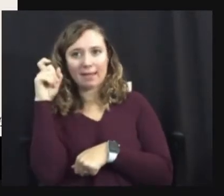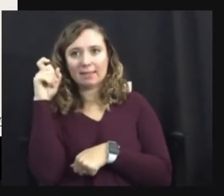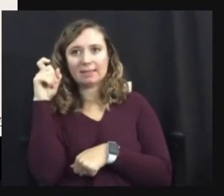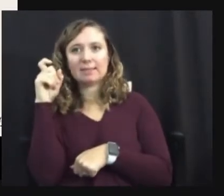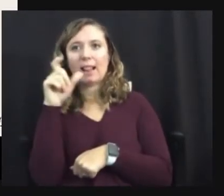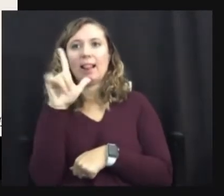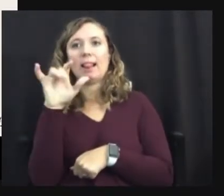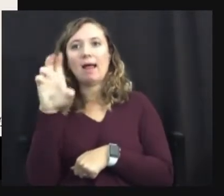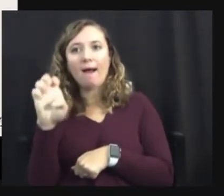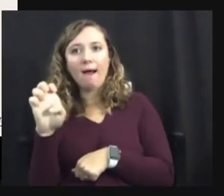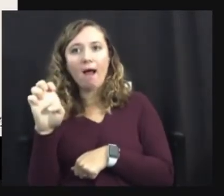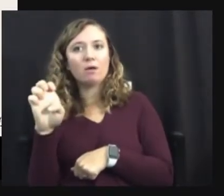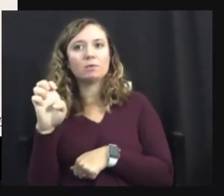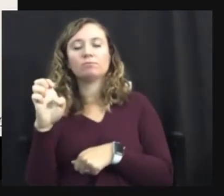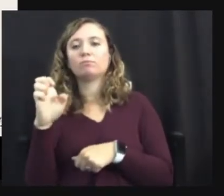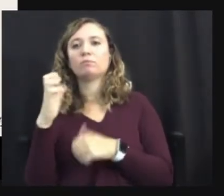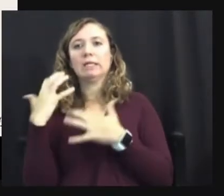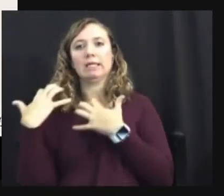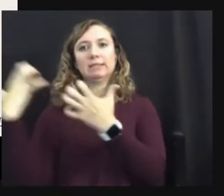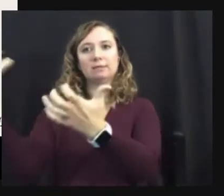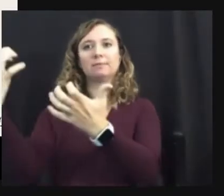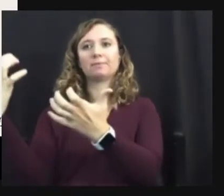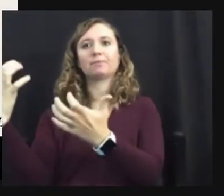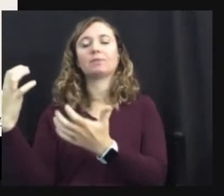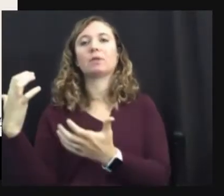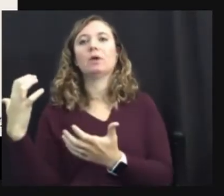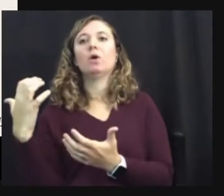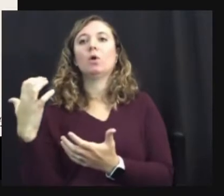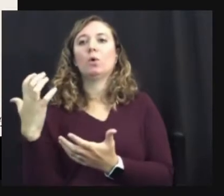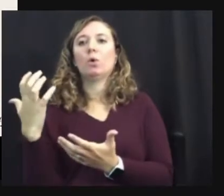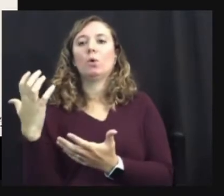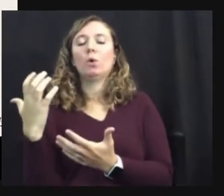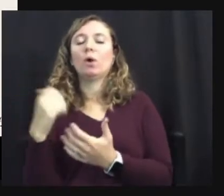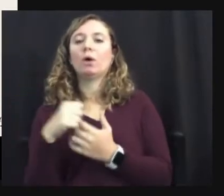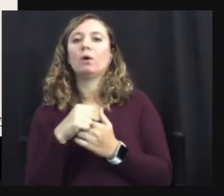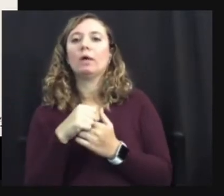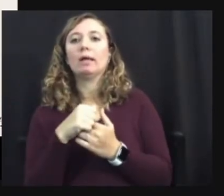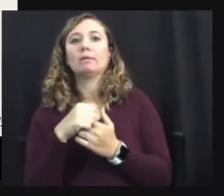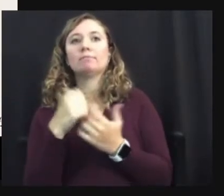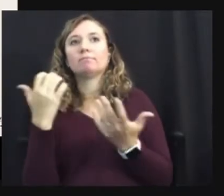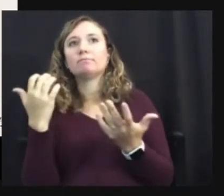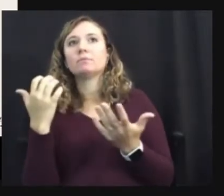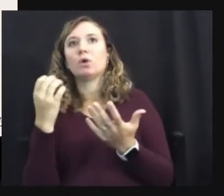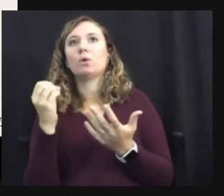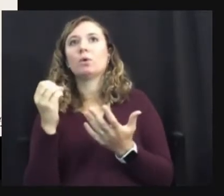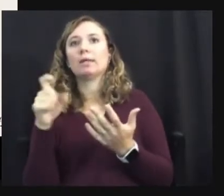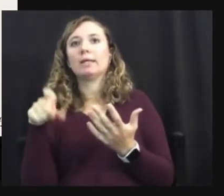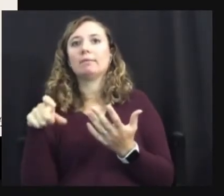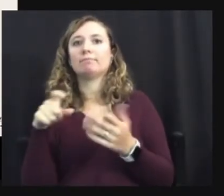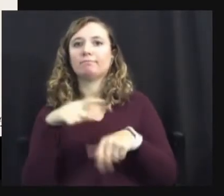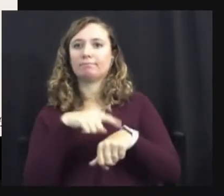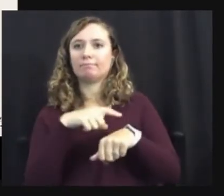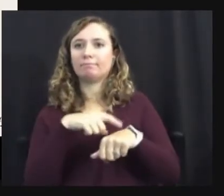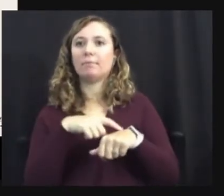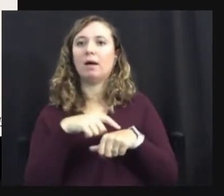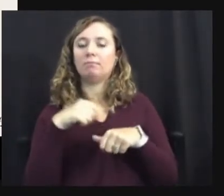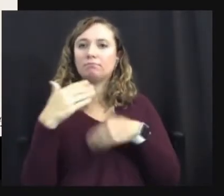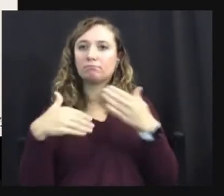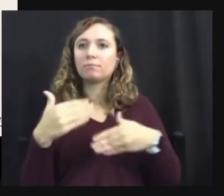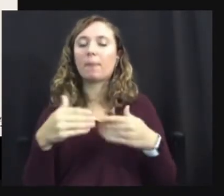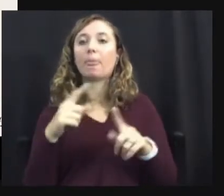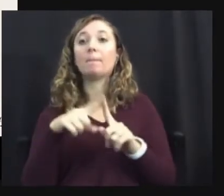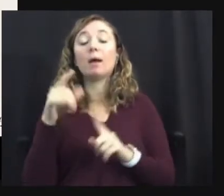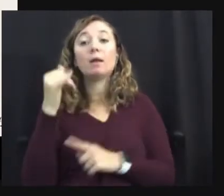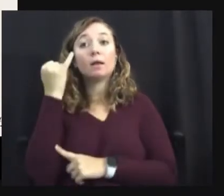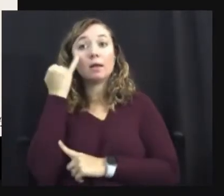of course, we're not having any participants on video, but if we were doing this in a smaller group, I would allow participants to have the option